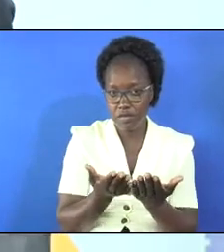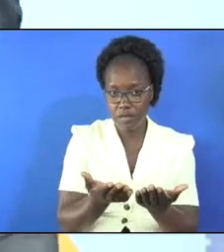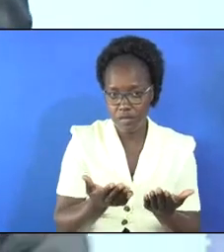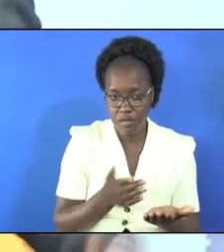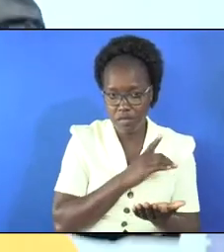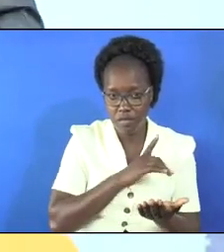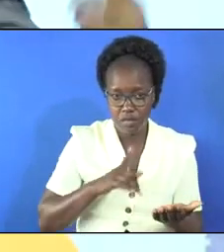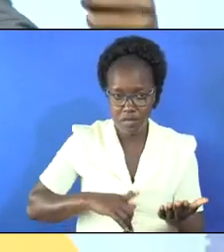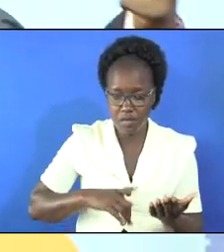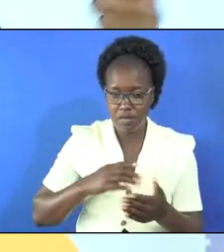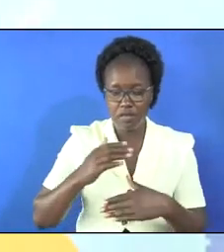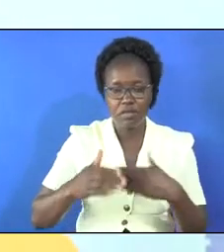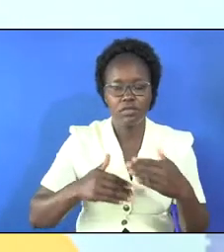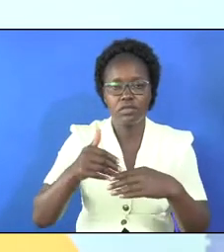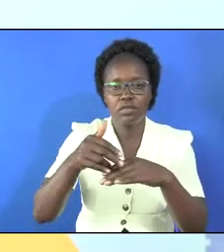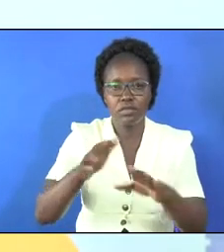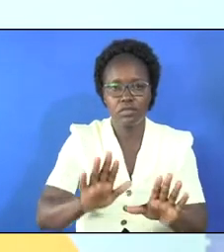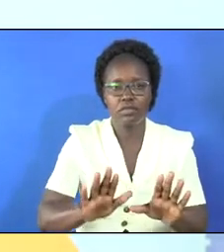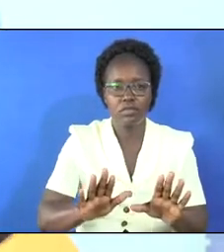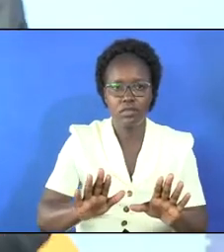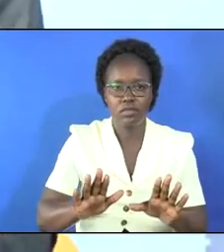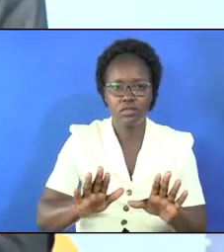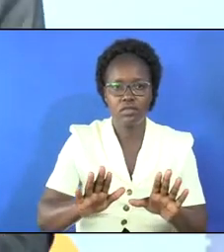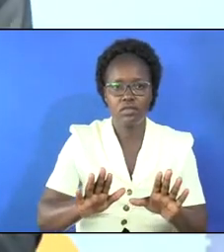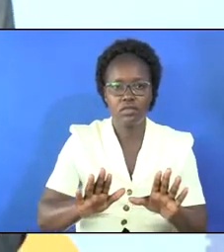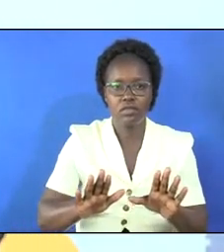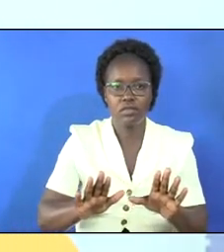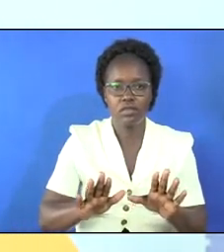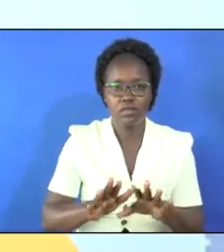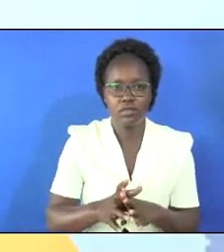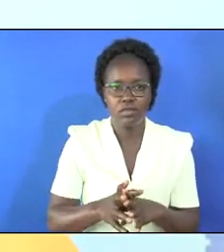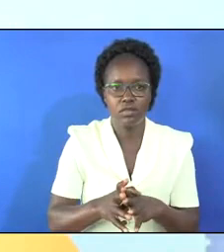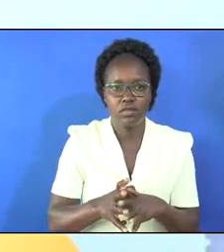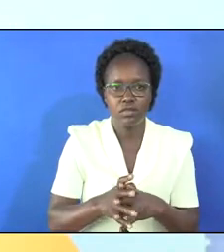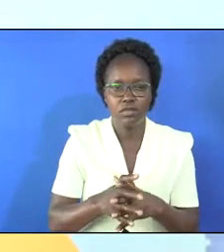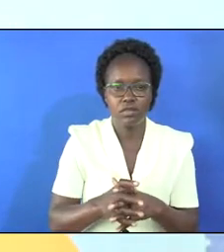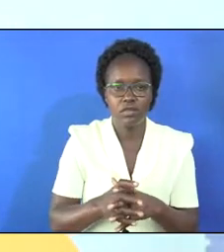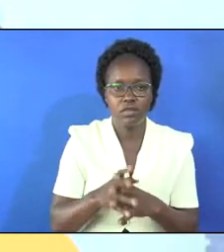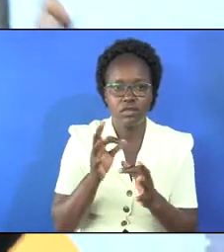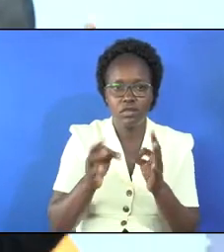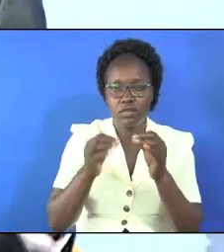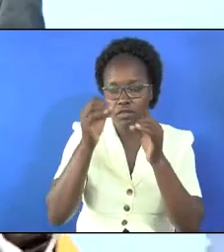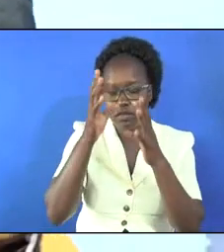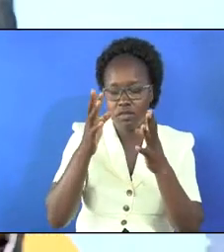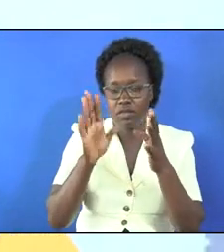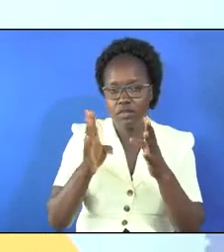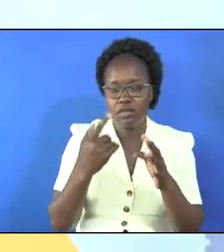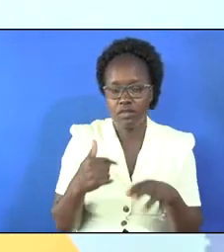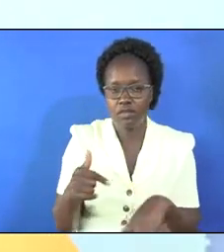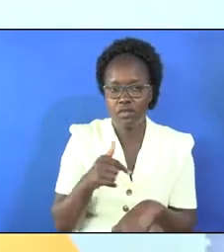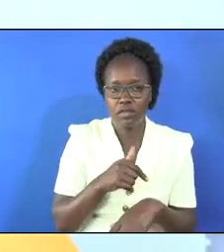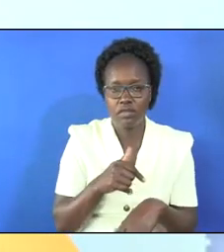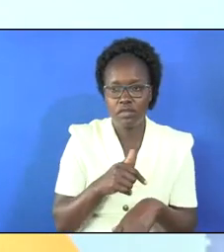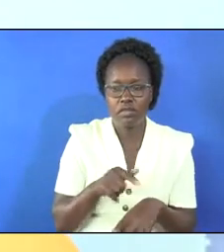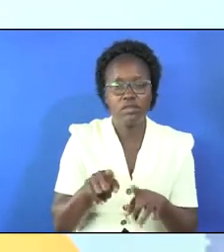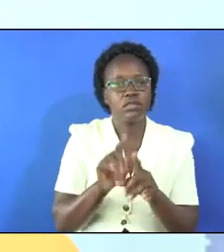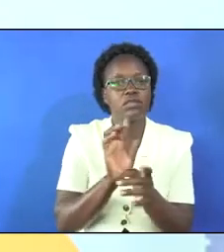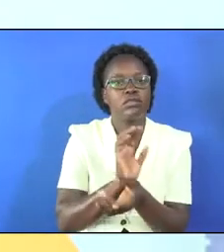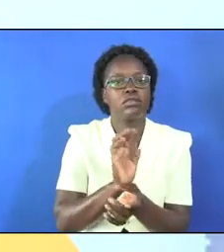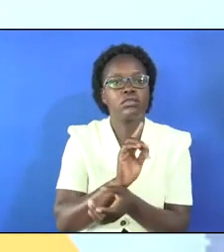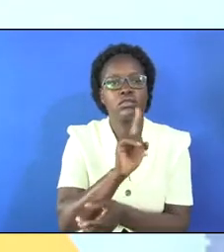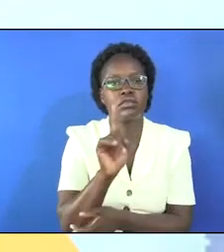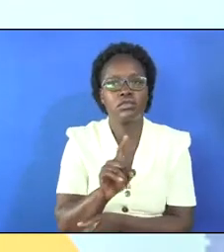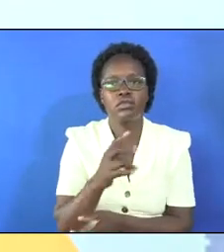it to god who rolls away the burdens for us if god be for us as paul is